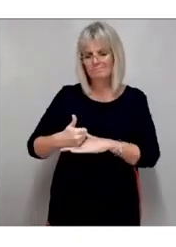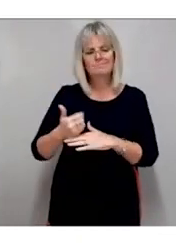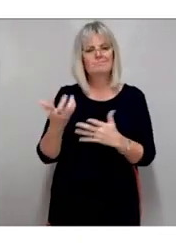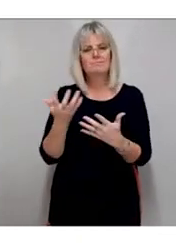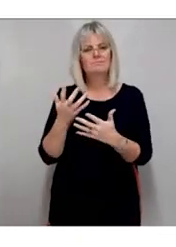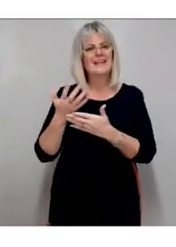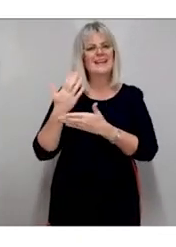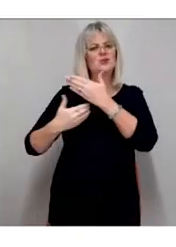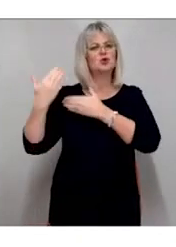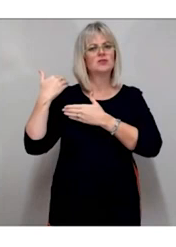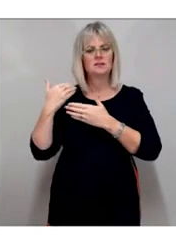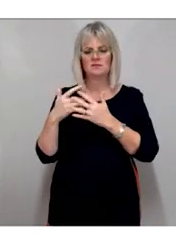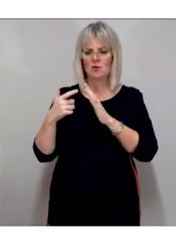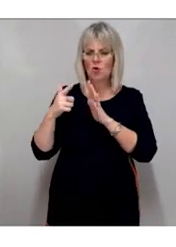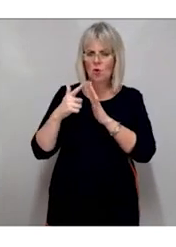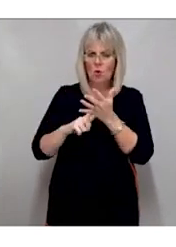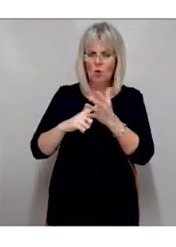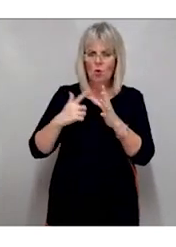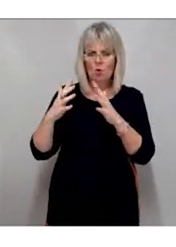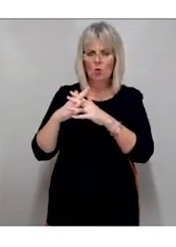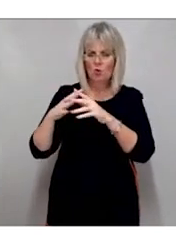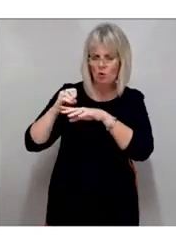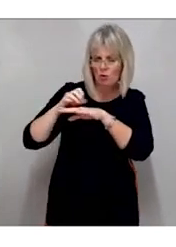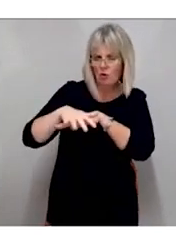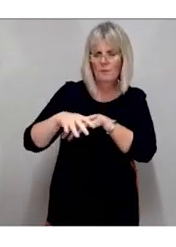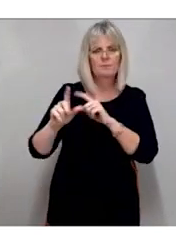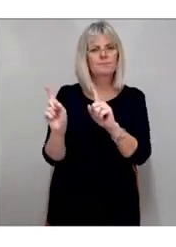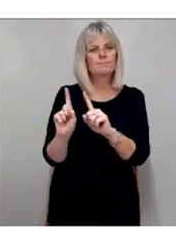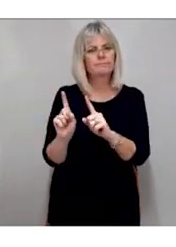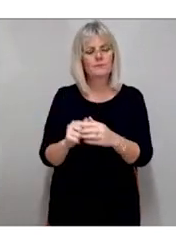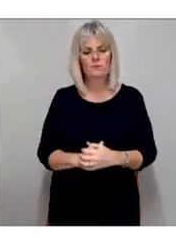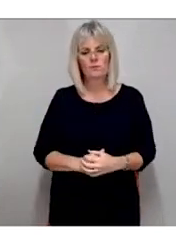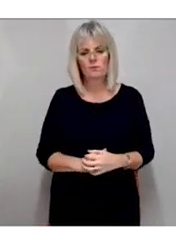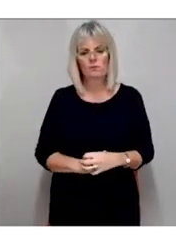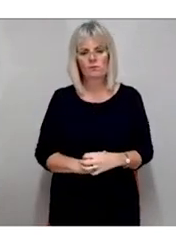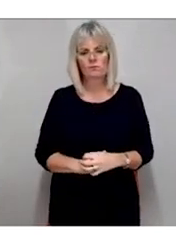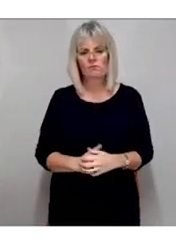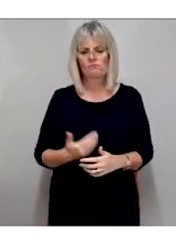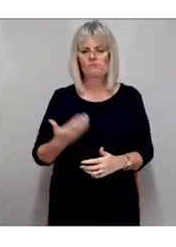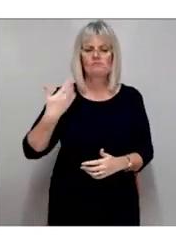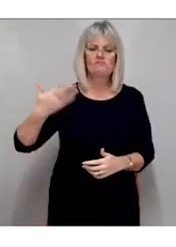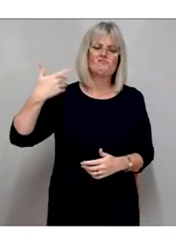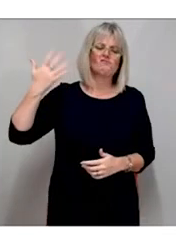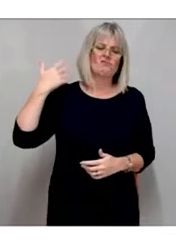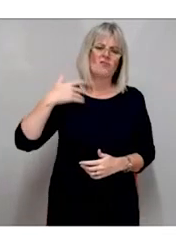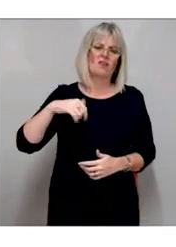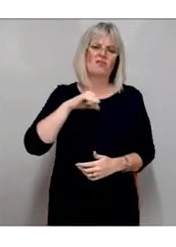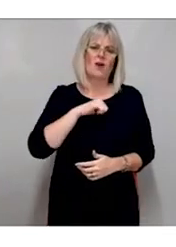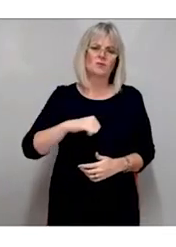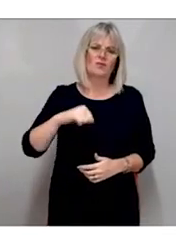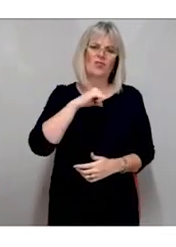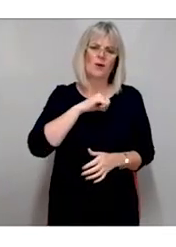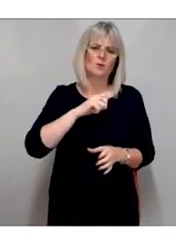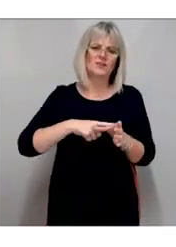regulation driving adoption of accessible technologies. Going back thousands of years of human rights have